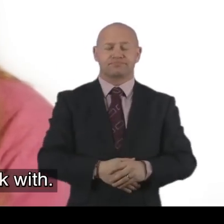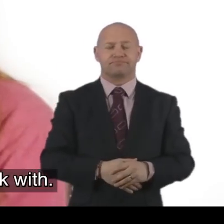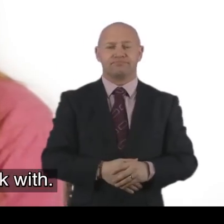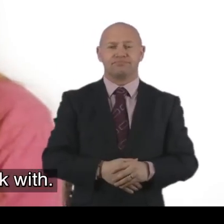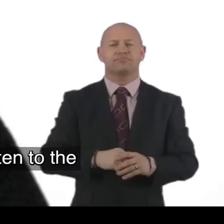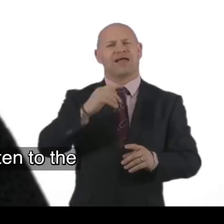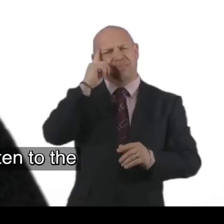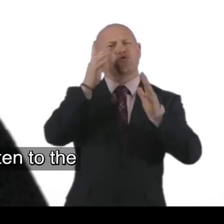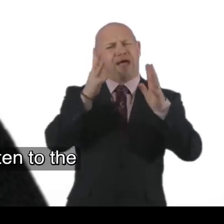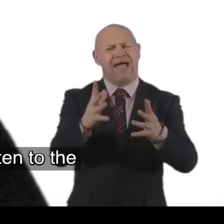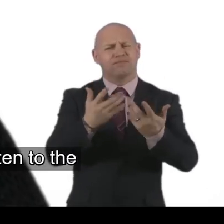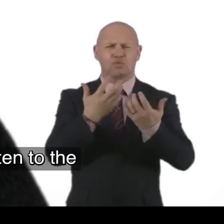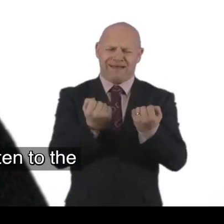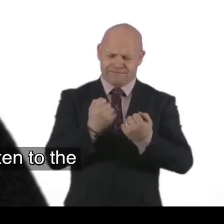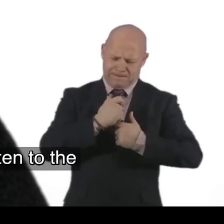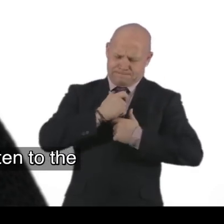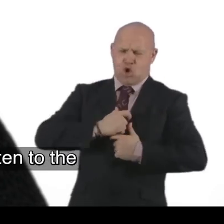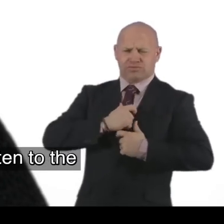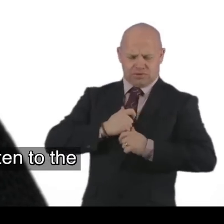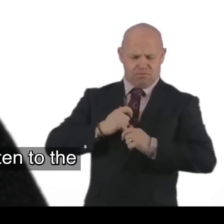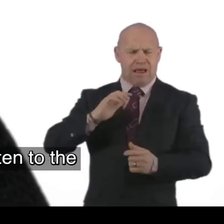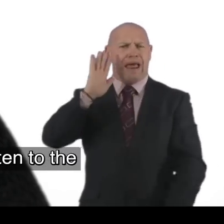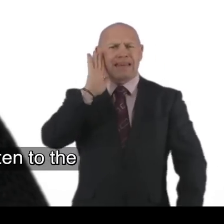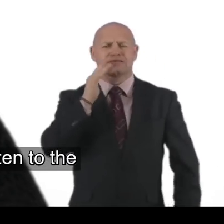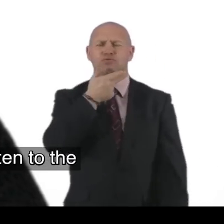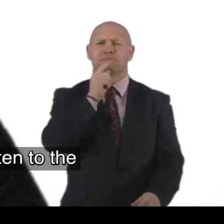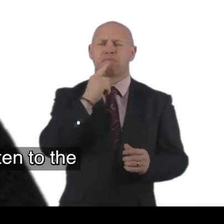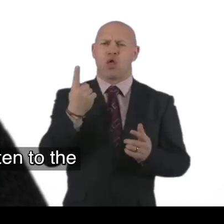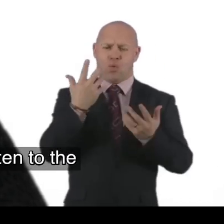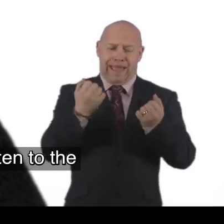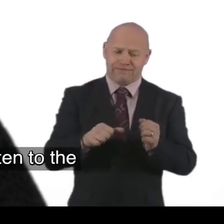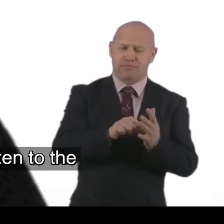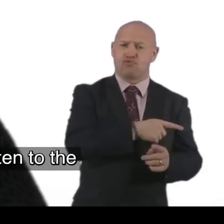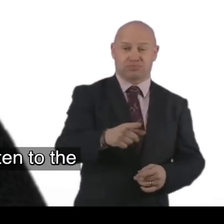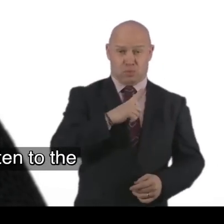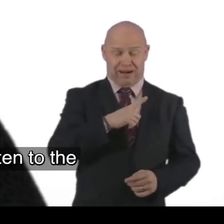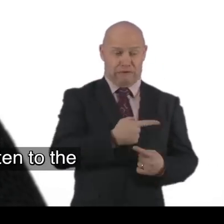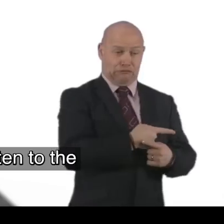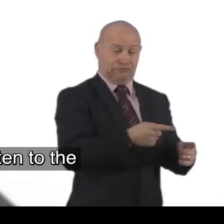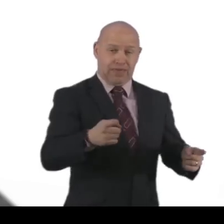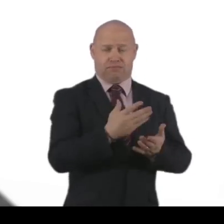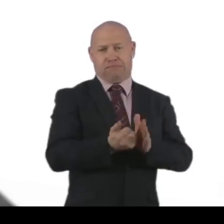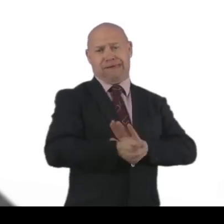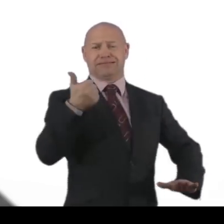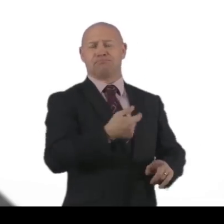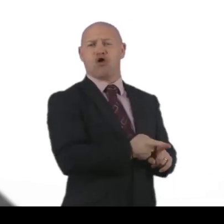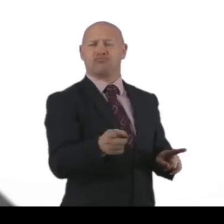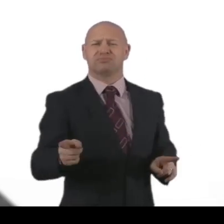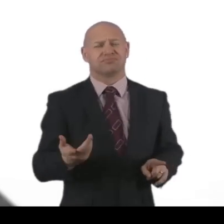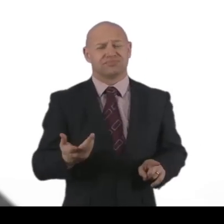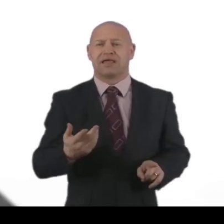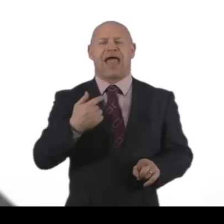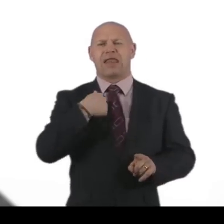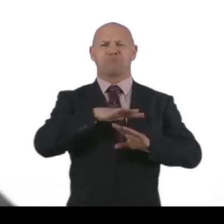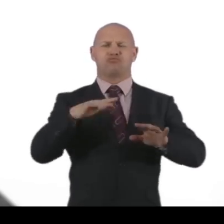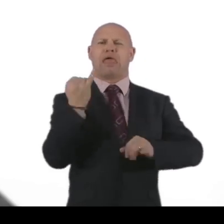work with. I think you've got to keep it personal and listen to the people that have the problems. Because they're the experts.